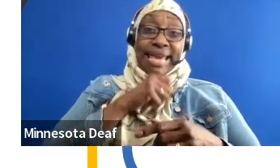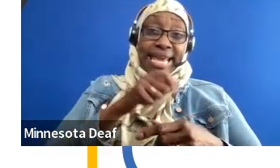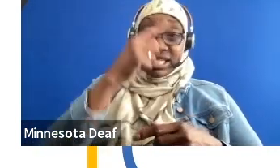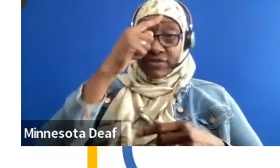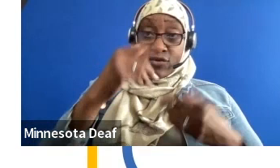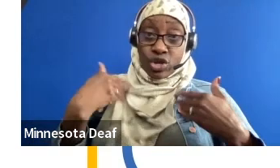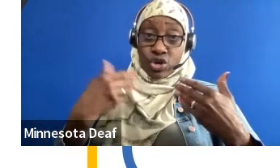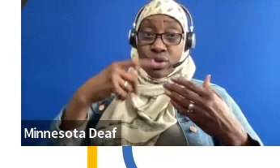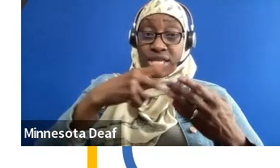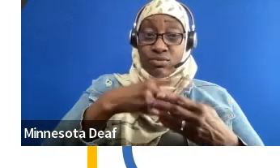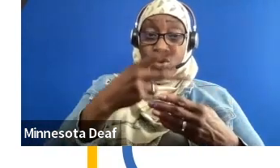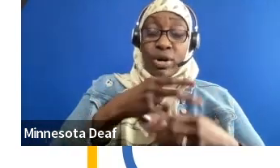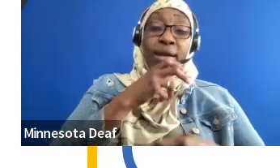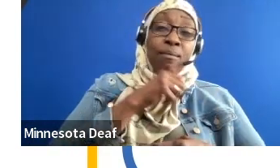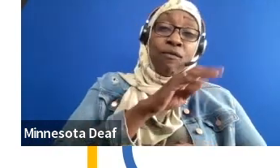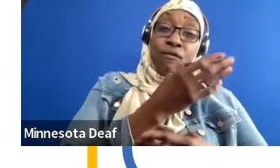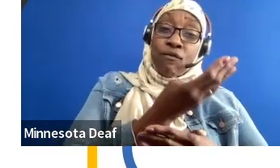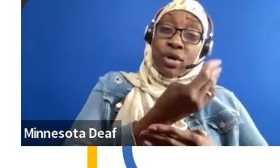make this as accessible as possible.